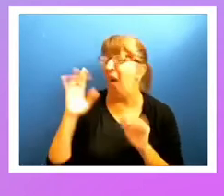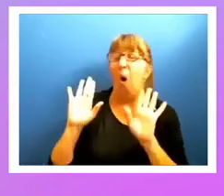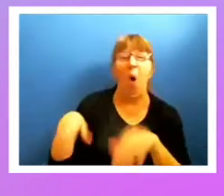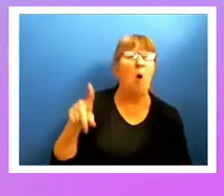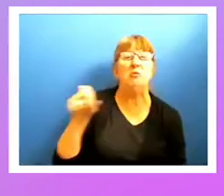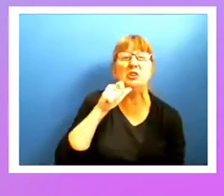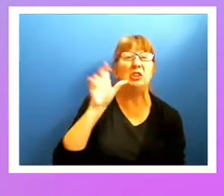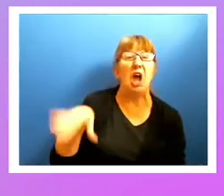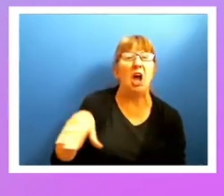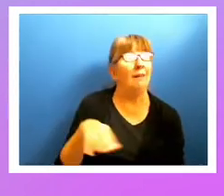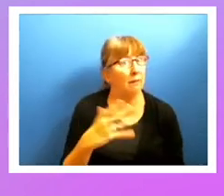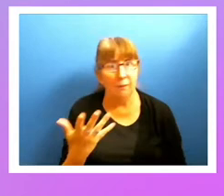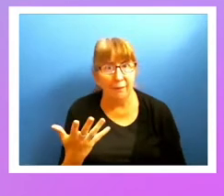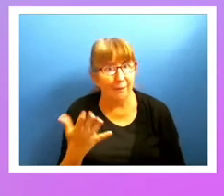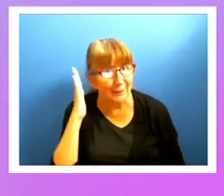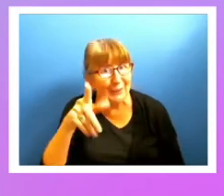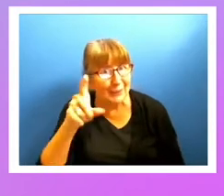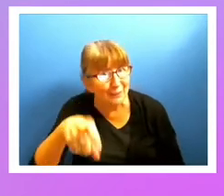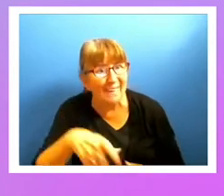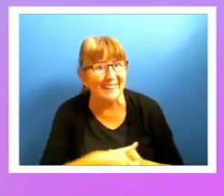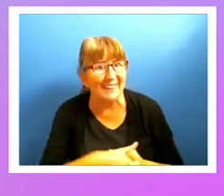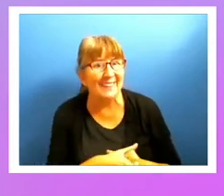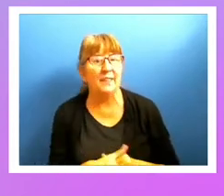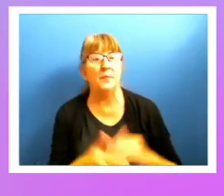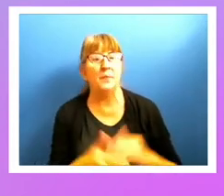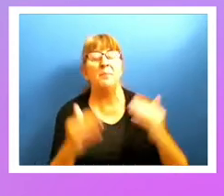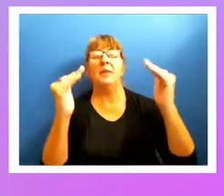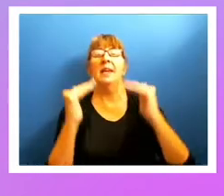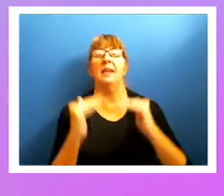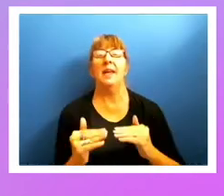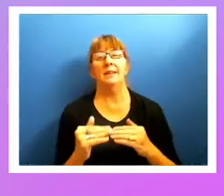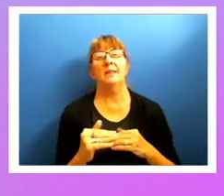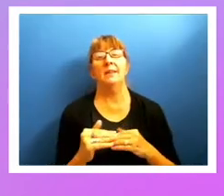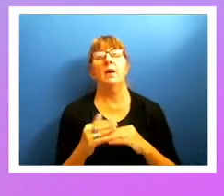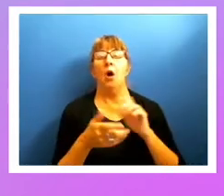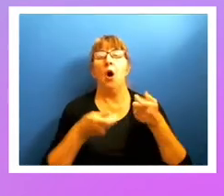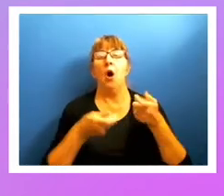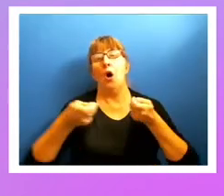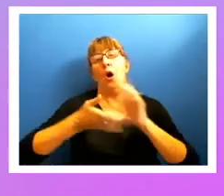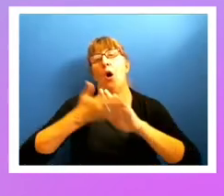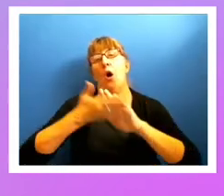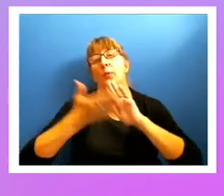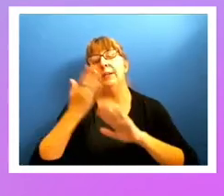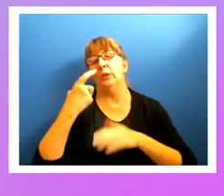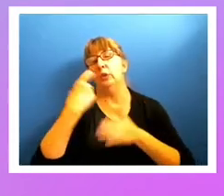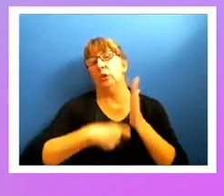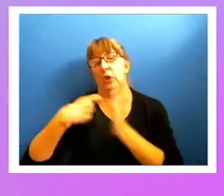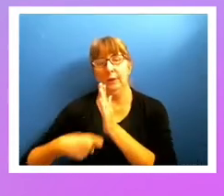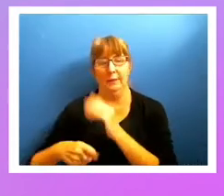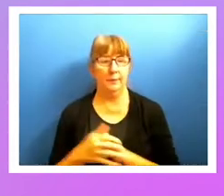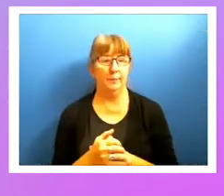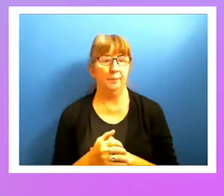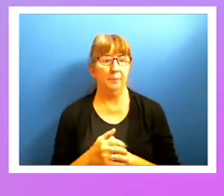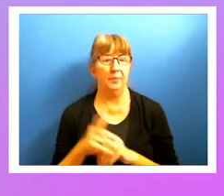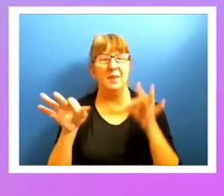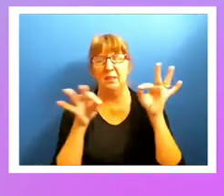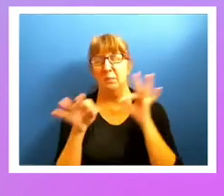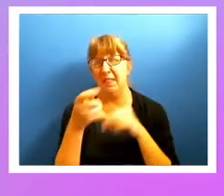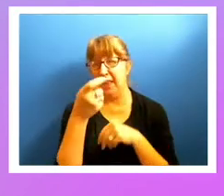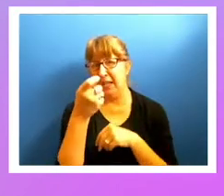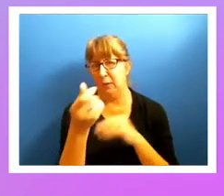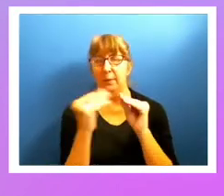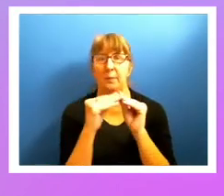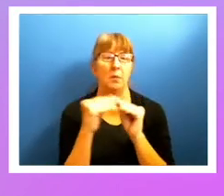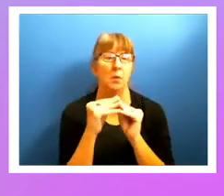The next thing I want to talk about is I want to talk about operational costs. And let me define that a little bit for you. So we talked about